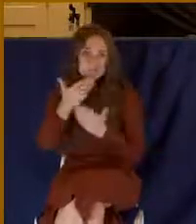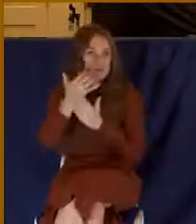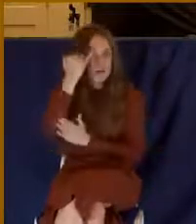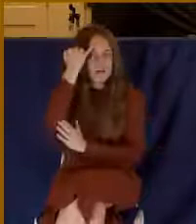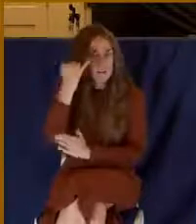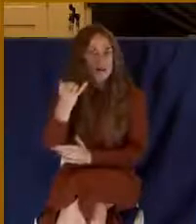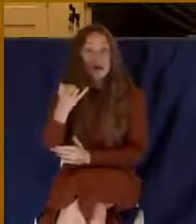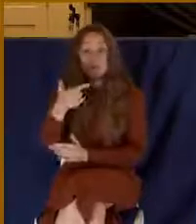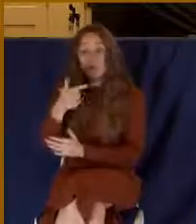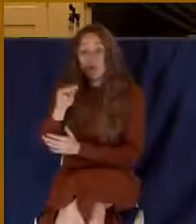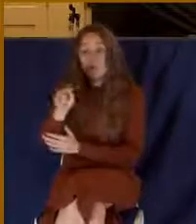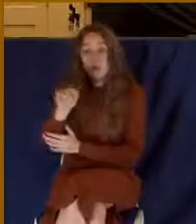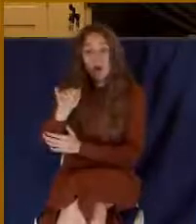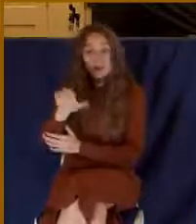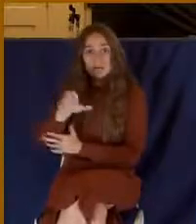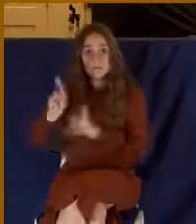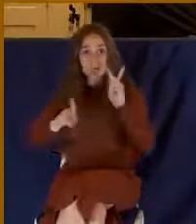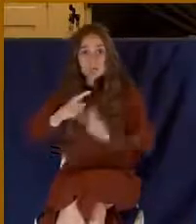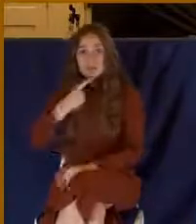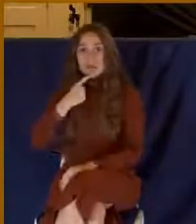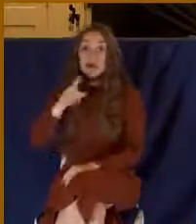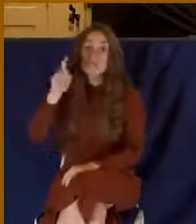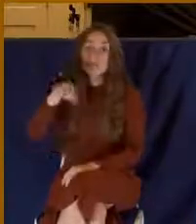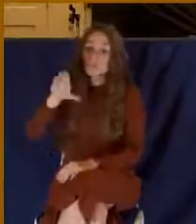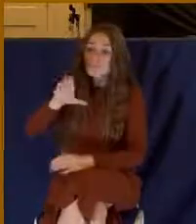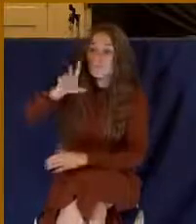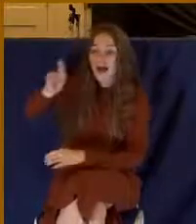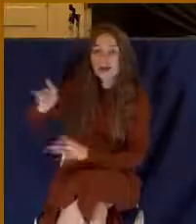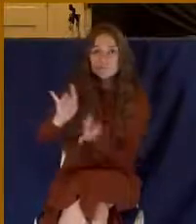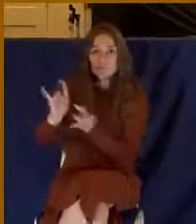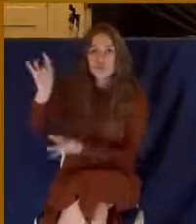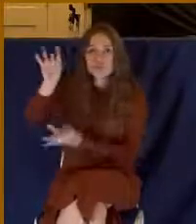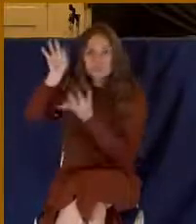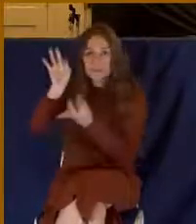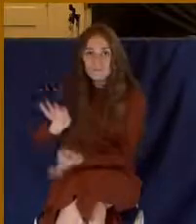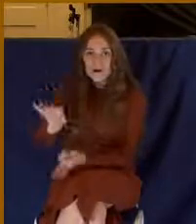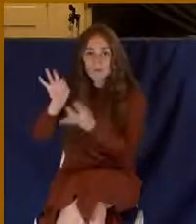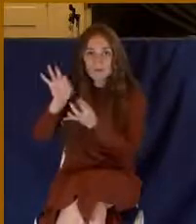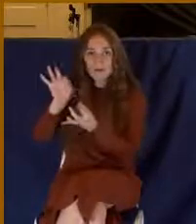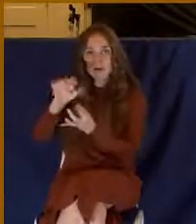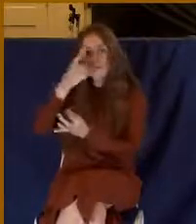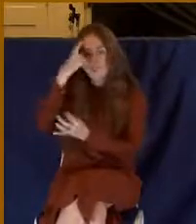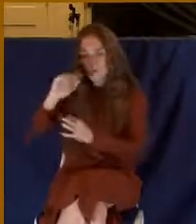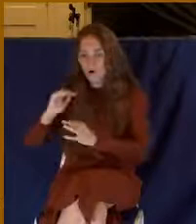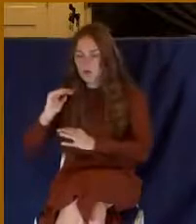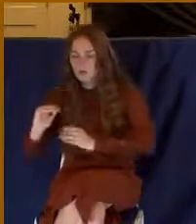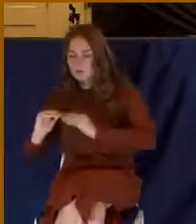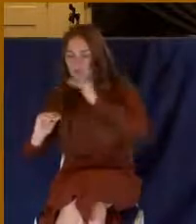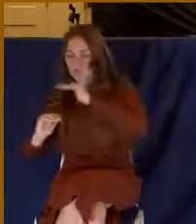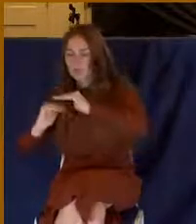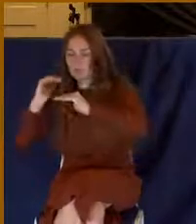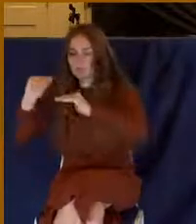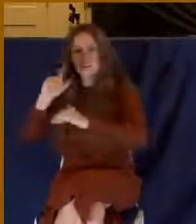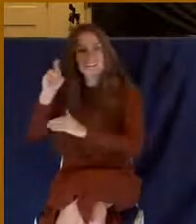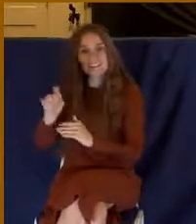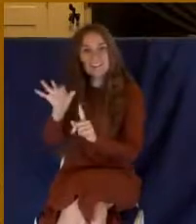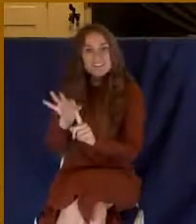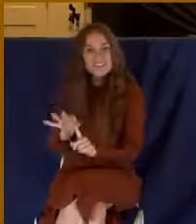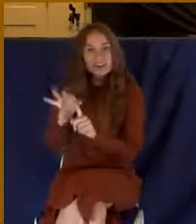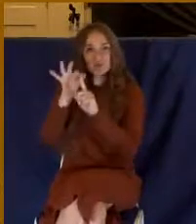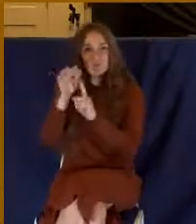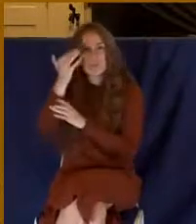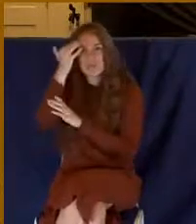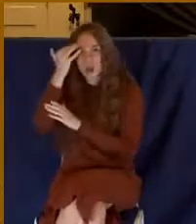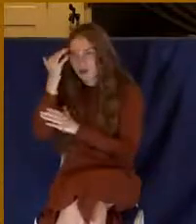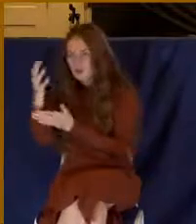back to spiritual perfection. And you did it by ascending up this ladder of emanations. In order to do that, you had to have special knowledge, hence the word gnosis, the Greek